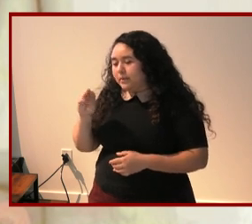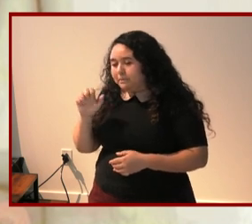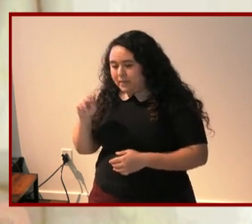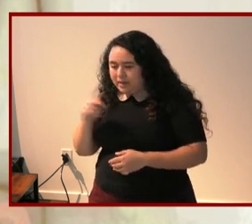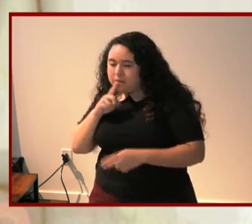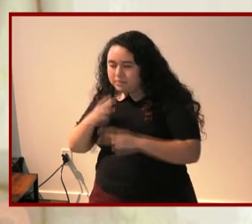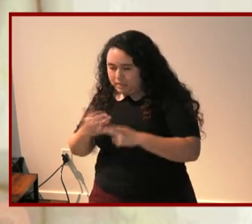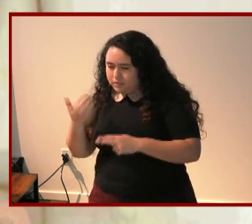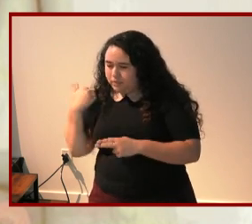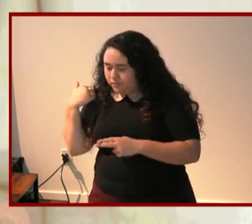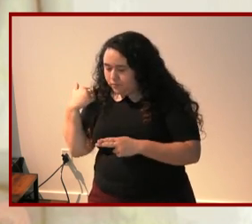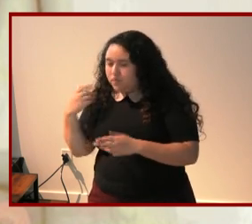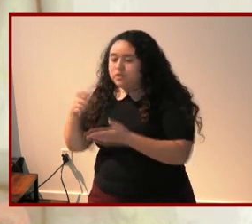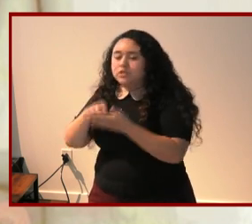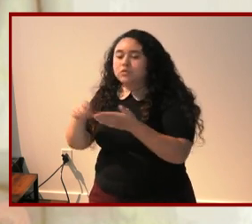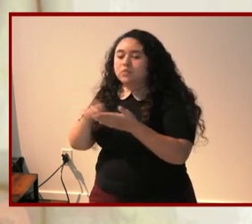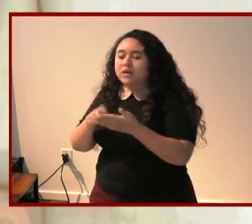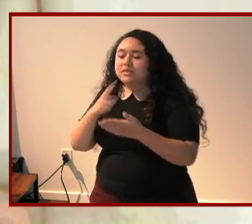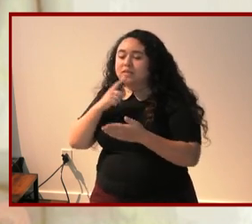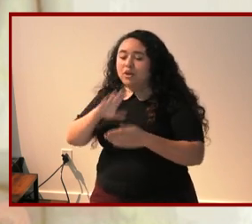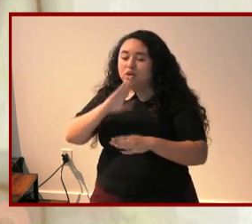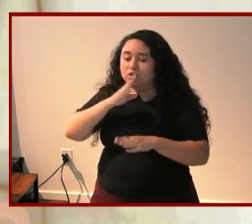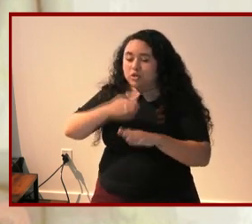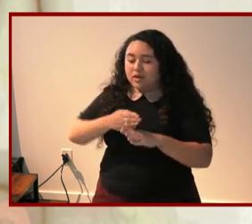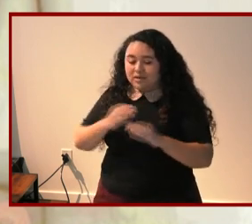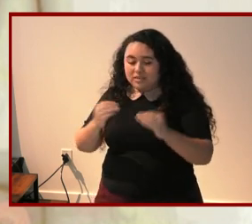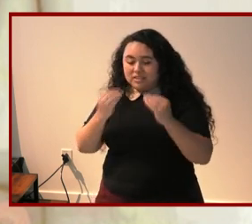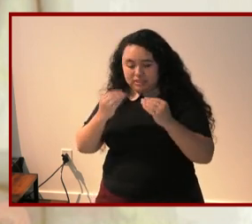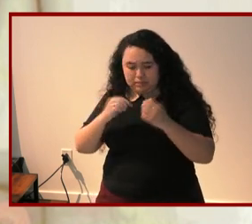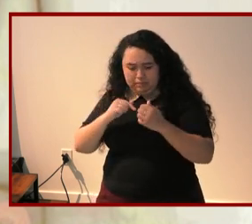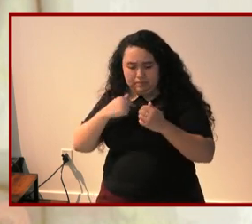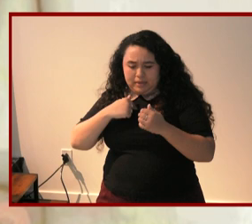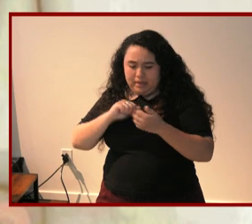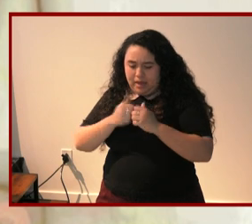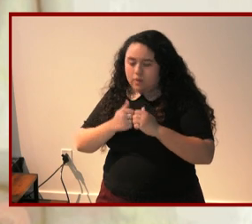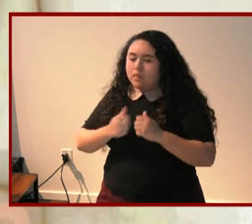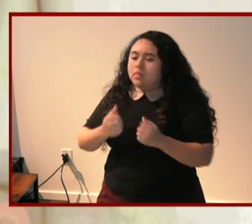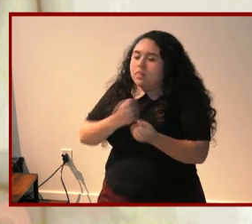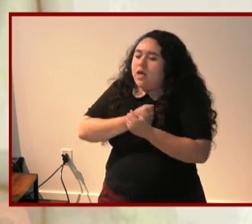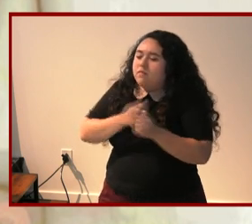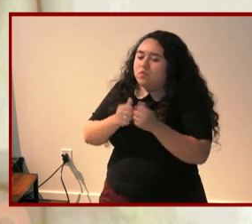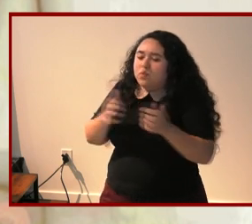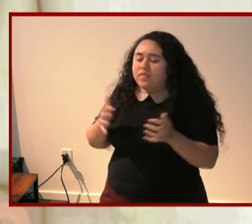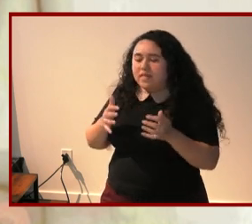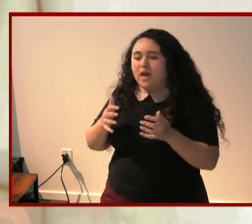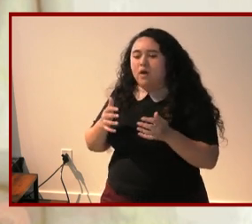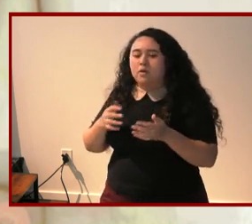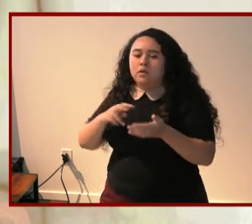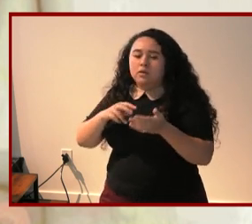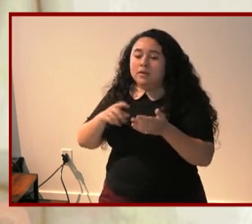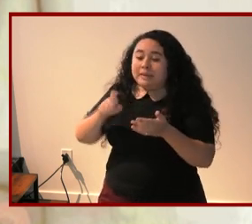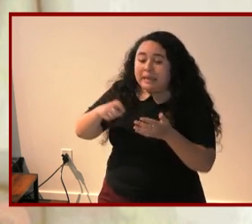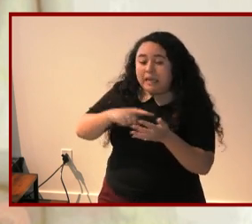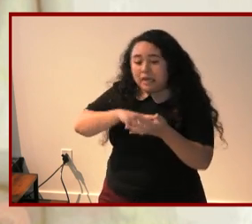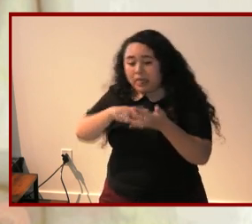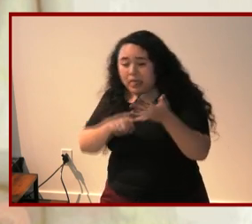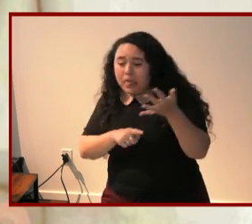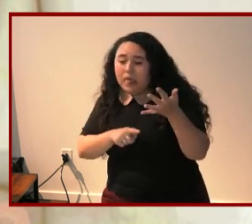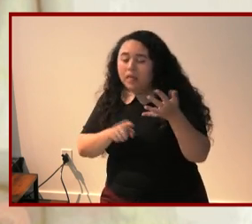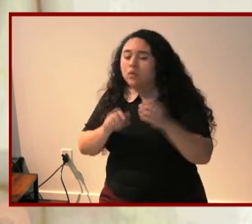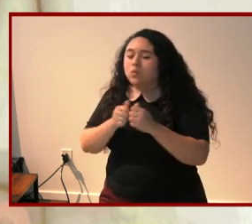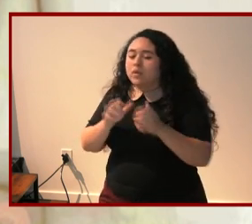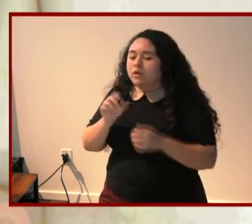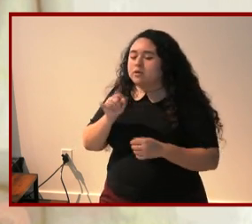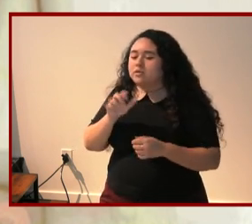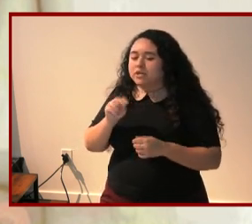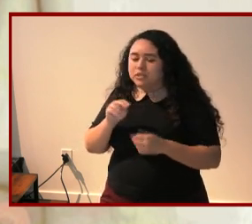before writes that catherine teaches her to love less conditionally she also becomes a better person in another